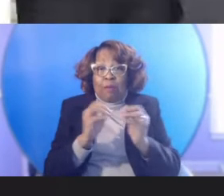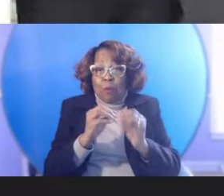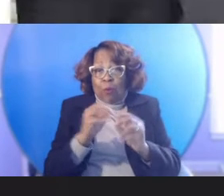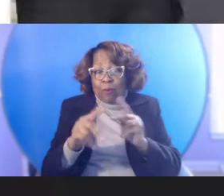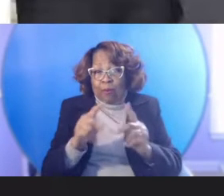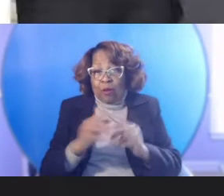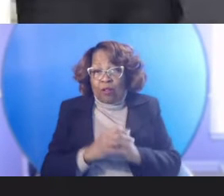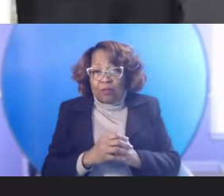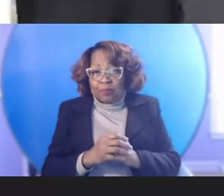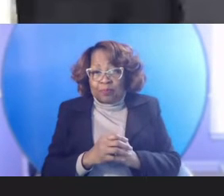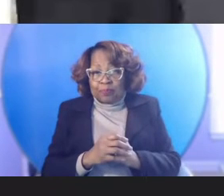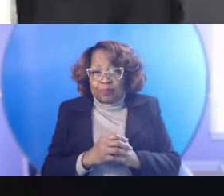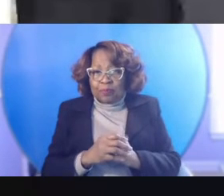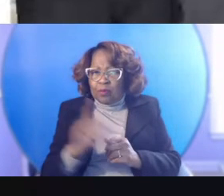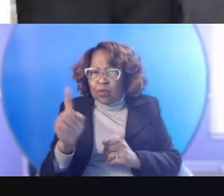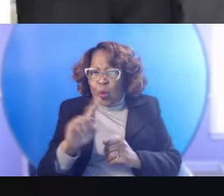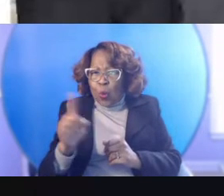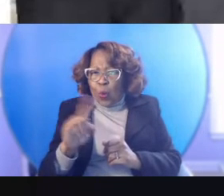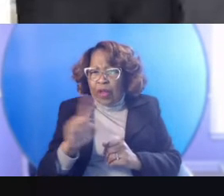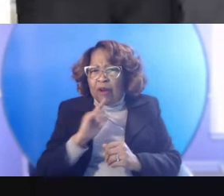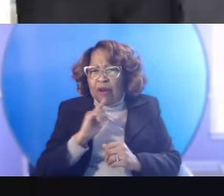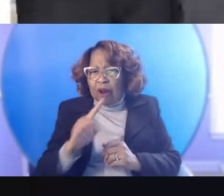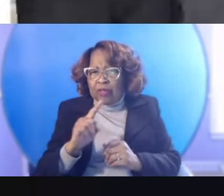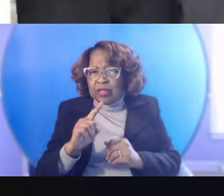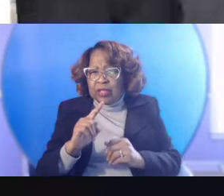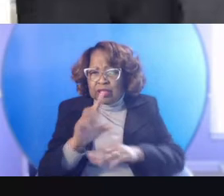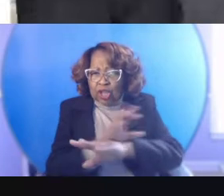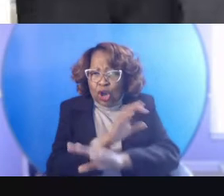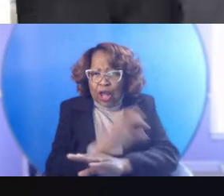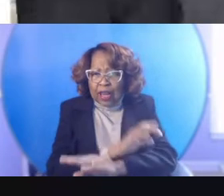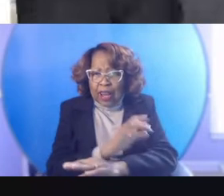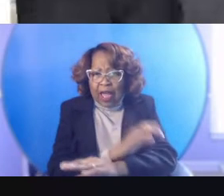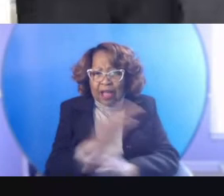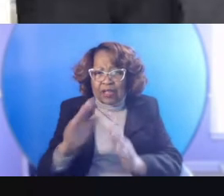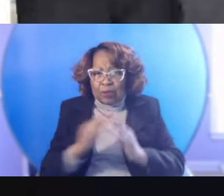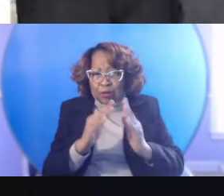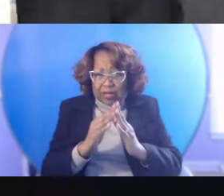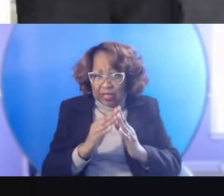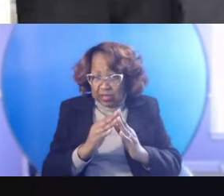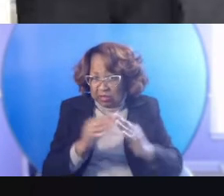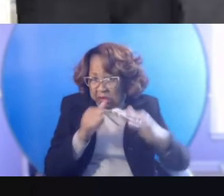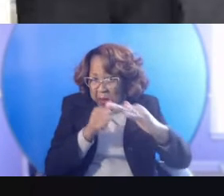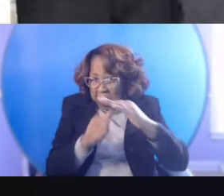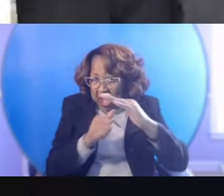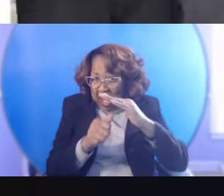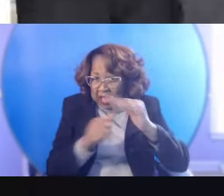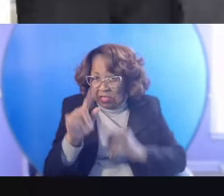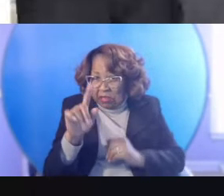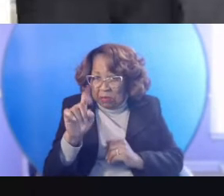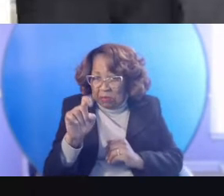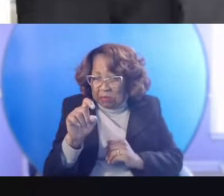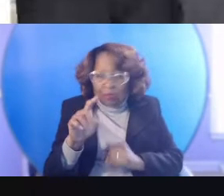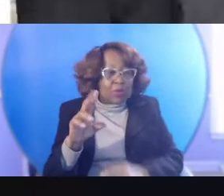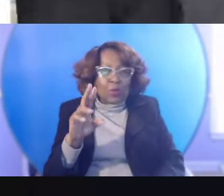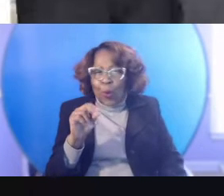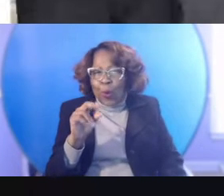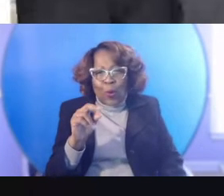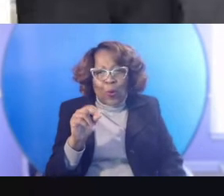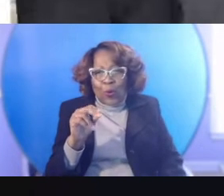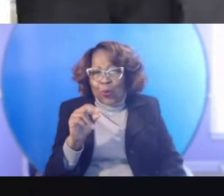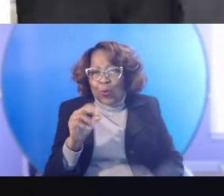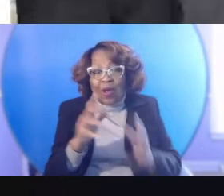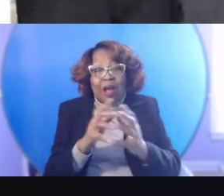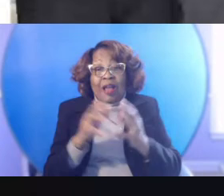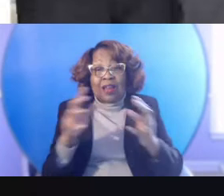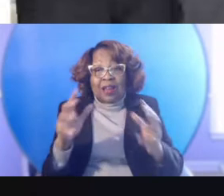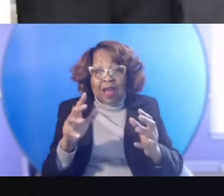Where are these online communities? Am I hiding them from you? I am not. Um, as I stated, a lot of them, uh, are